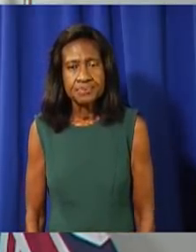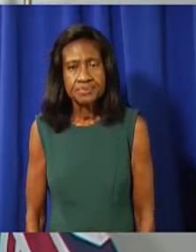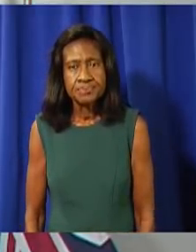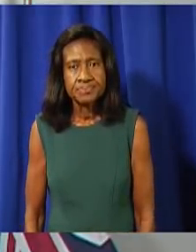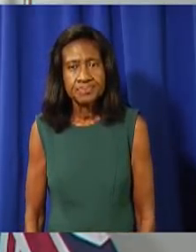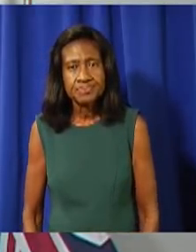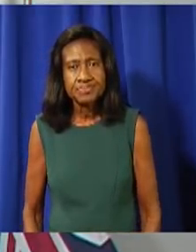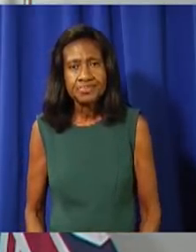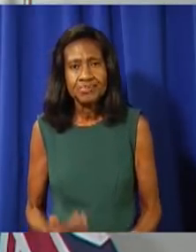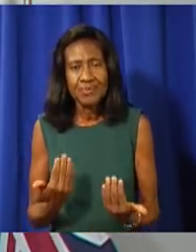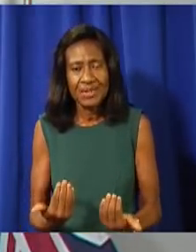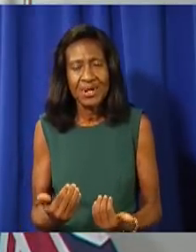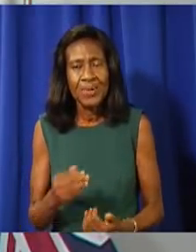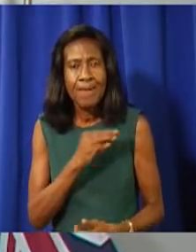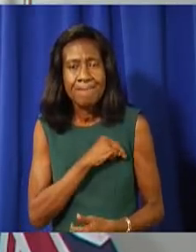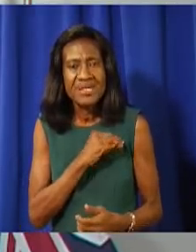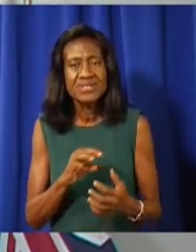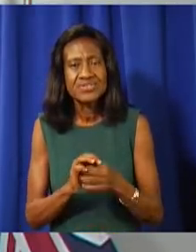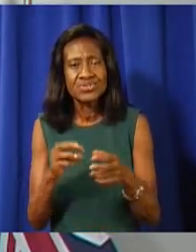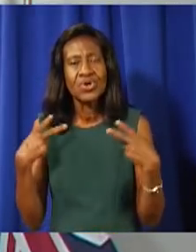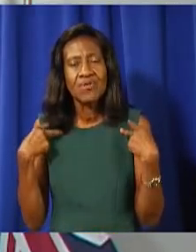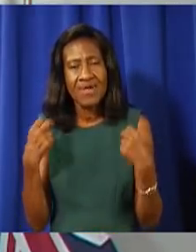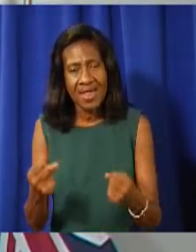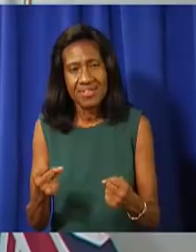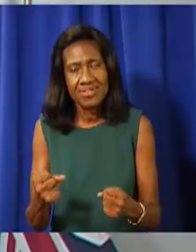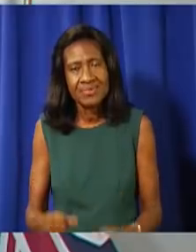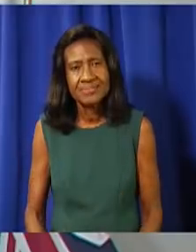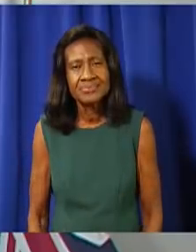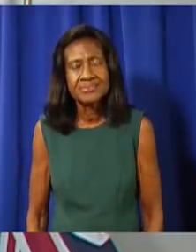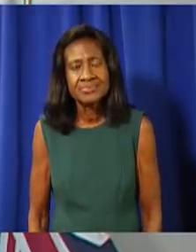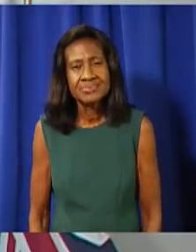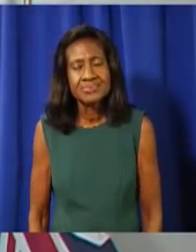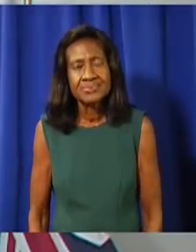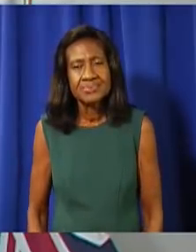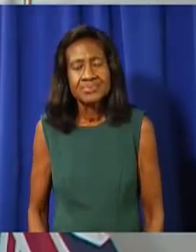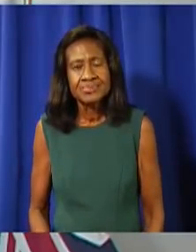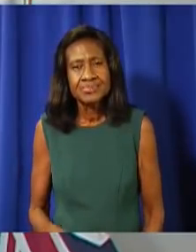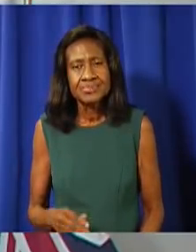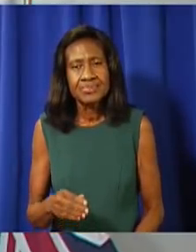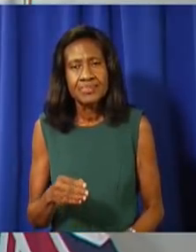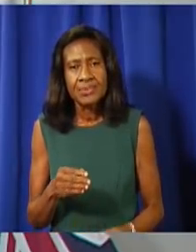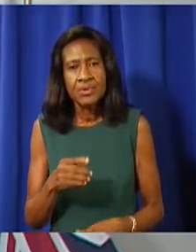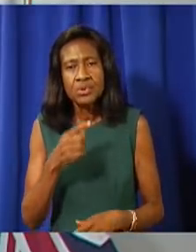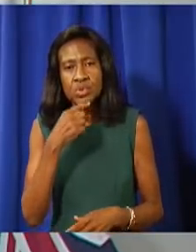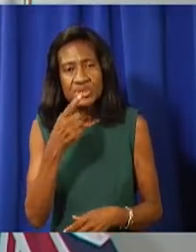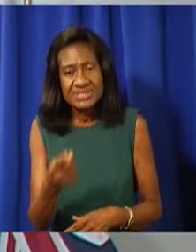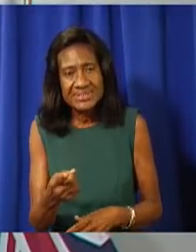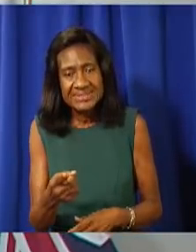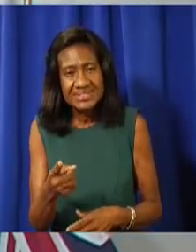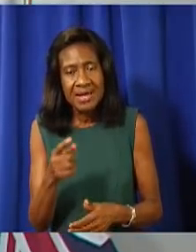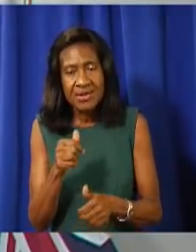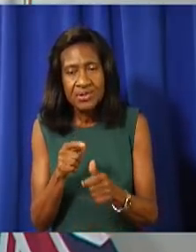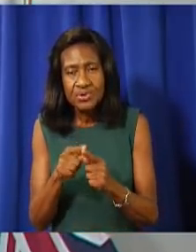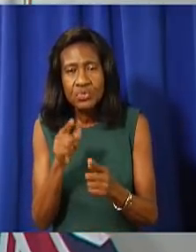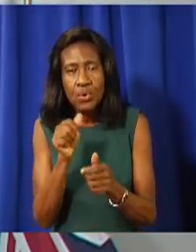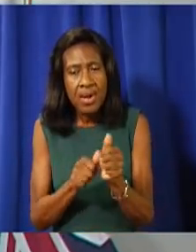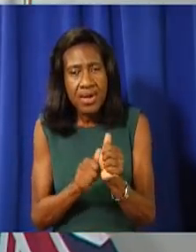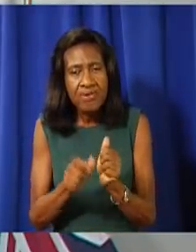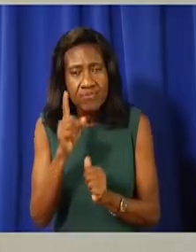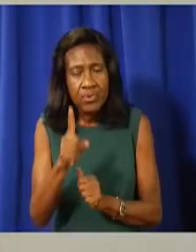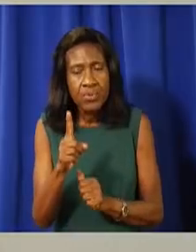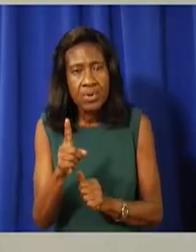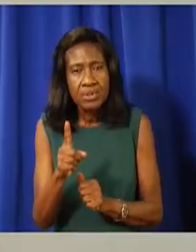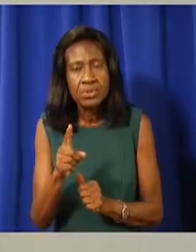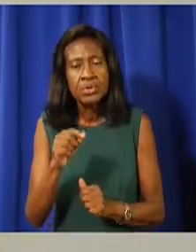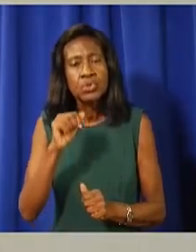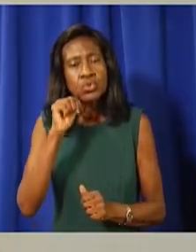Thank you, Donna, and good afternoon, everyone. My primary message for everyone this afternoon is